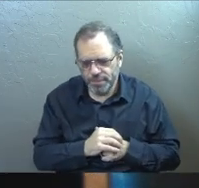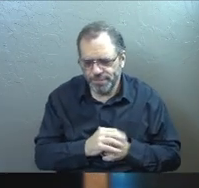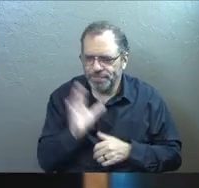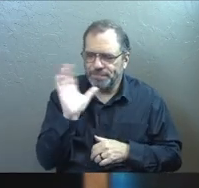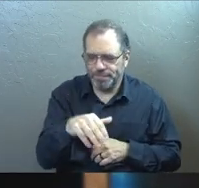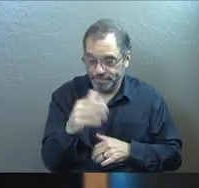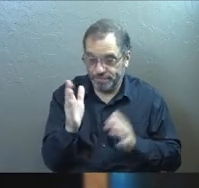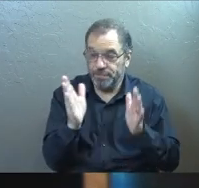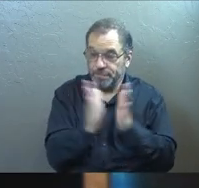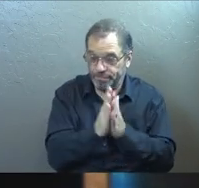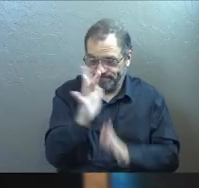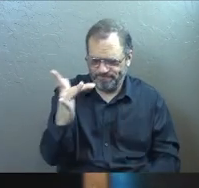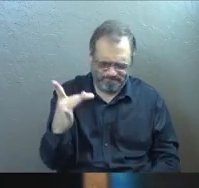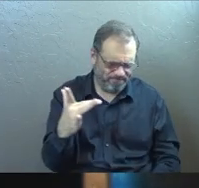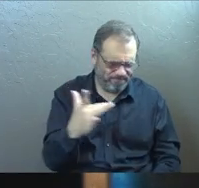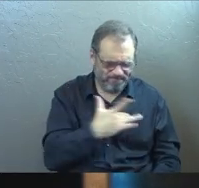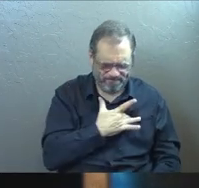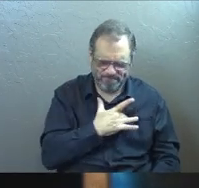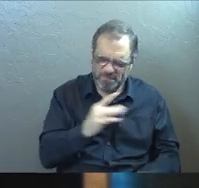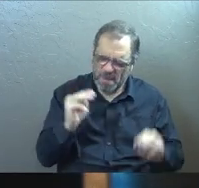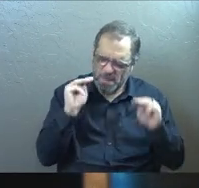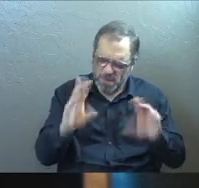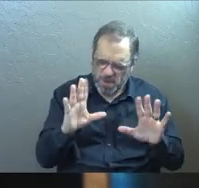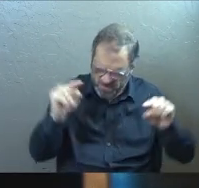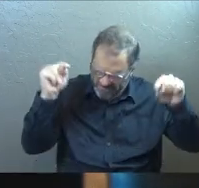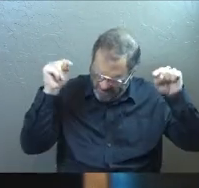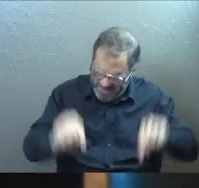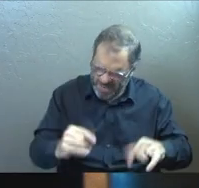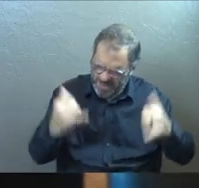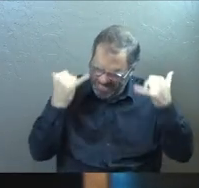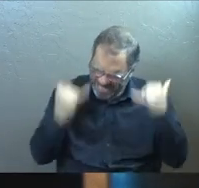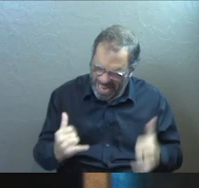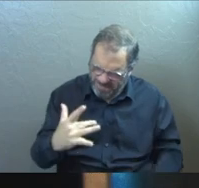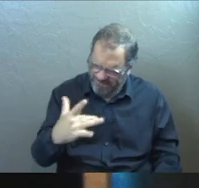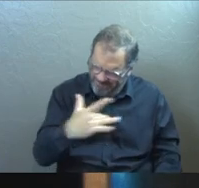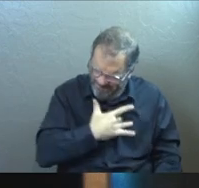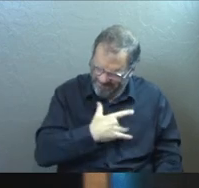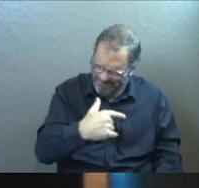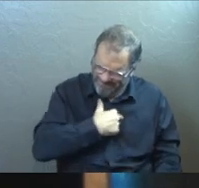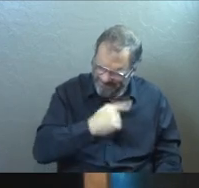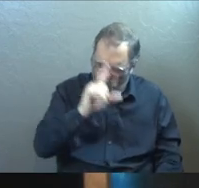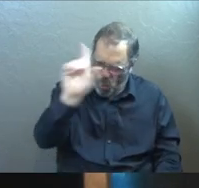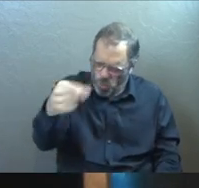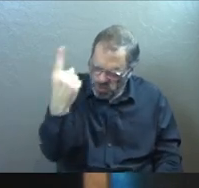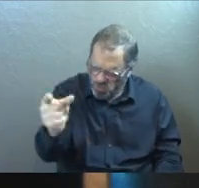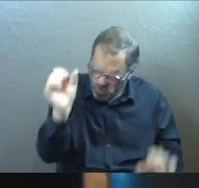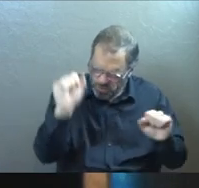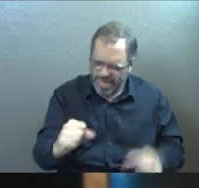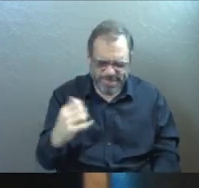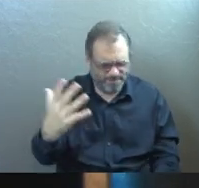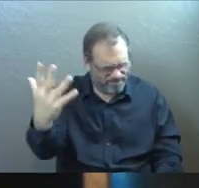Lord, pray that you would do that miracle right now in our hearts. Only you can.